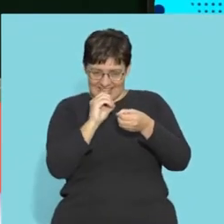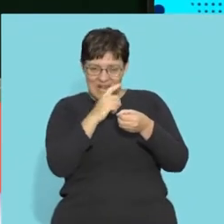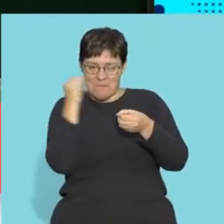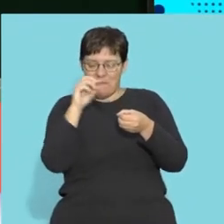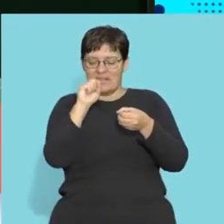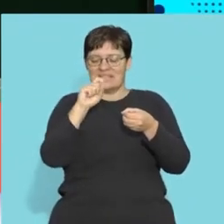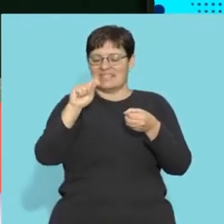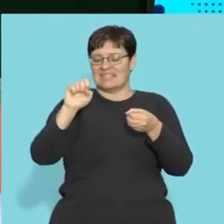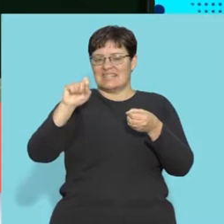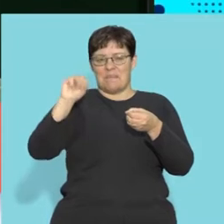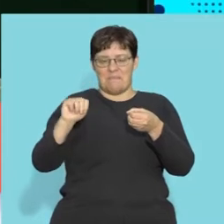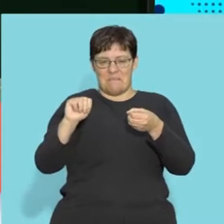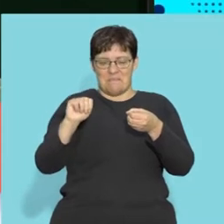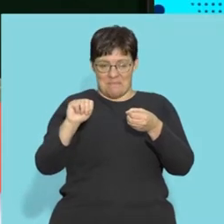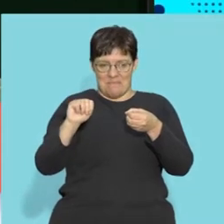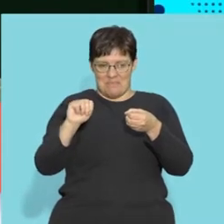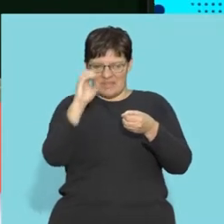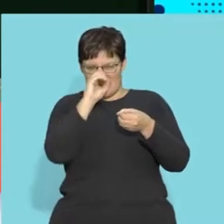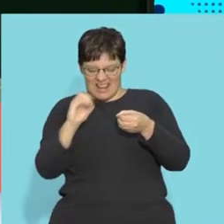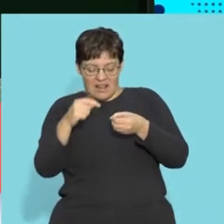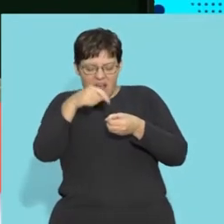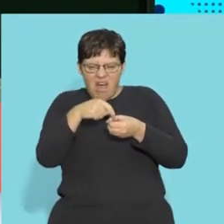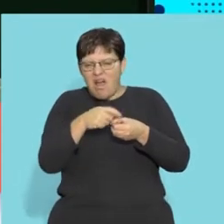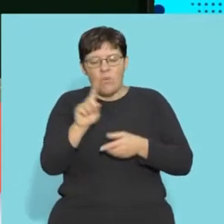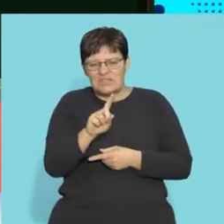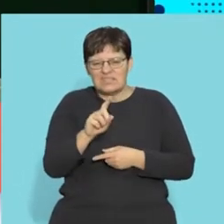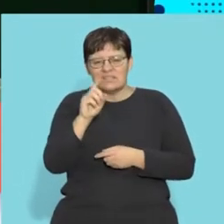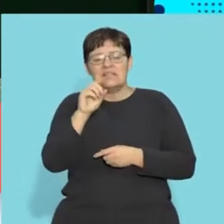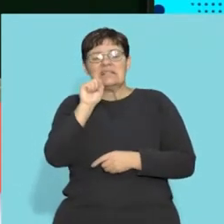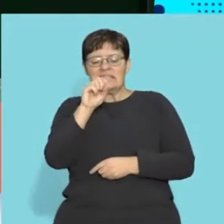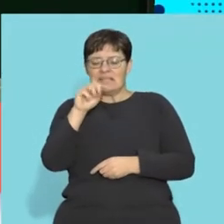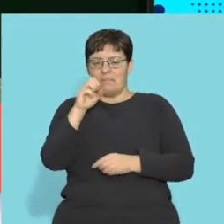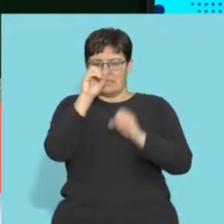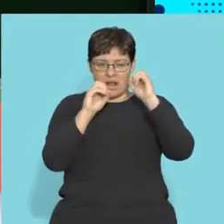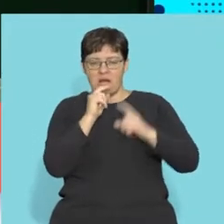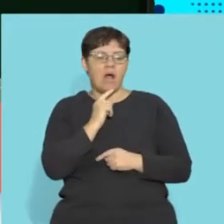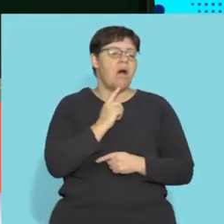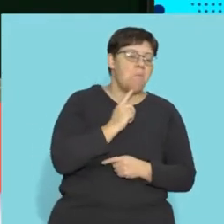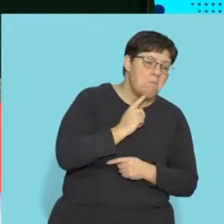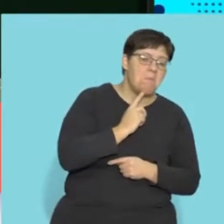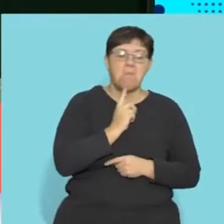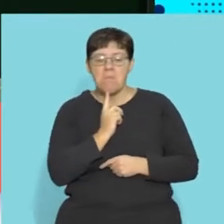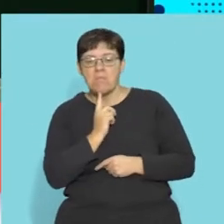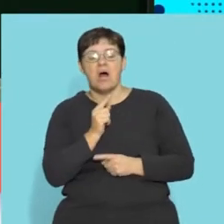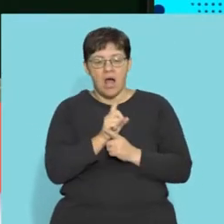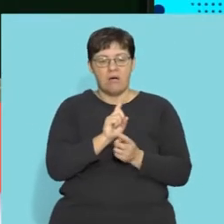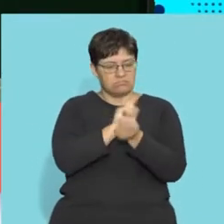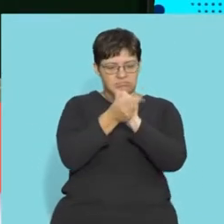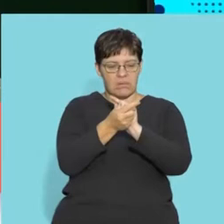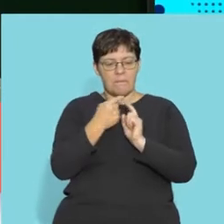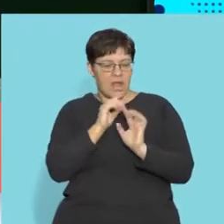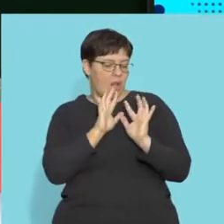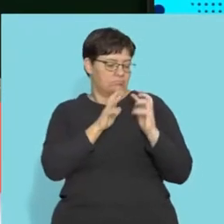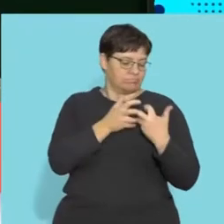cells, stem cells. Now, what is a stem cell? A stem cell is a cell that can differentiate or go and